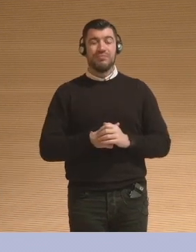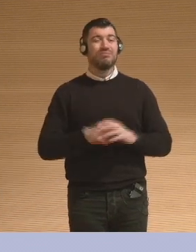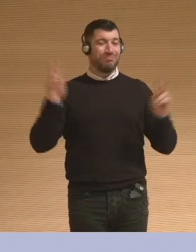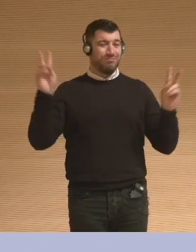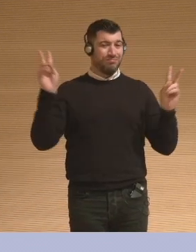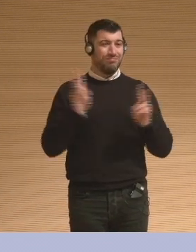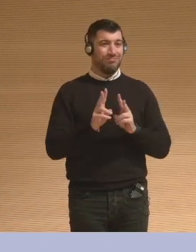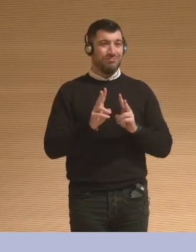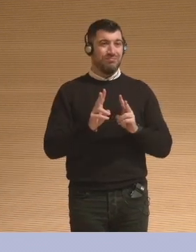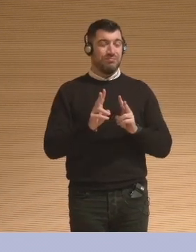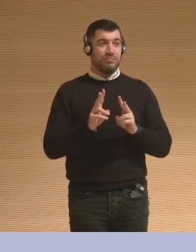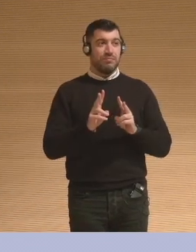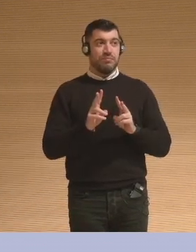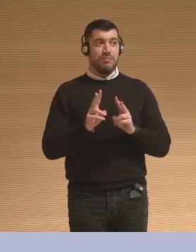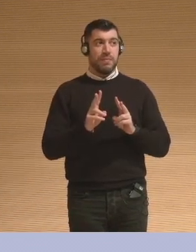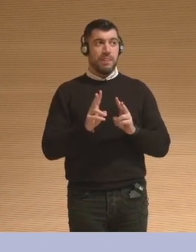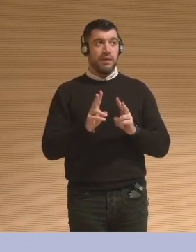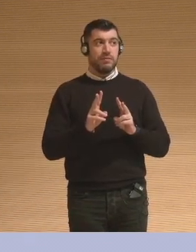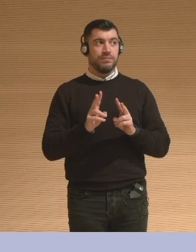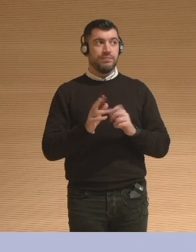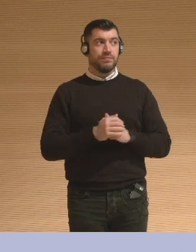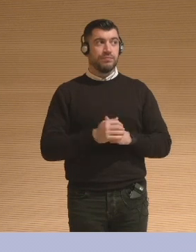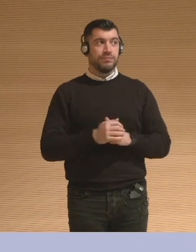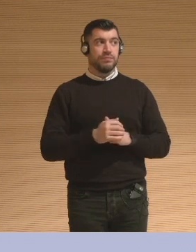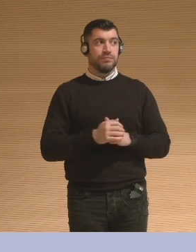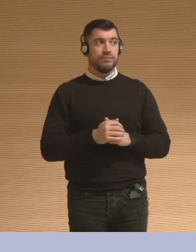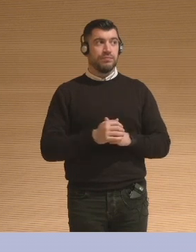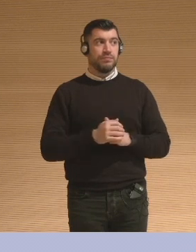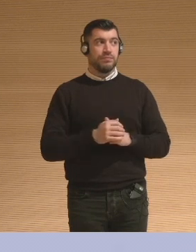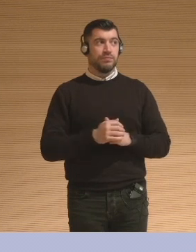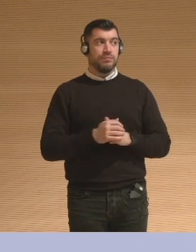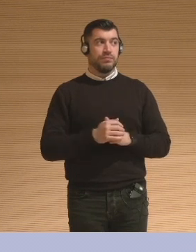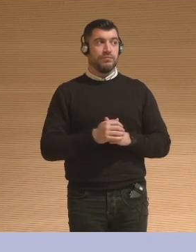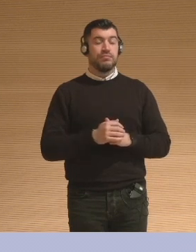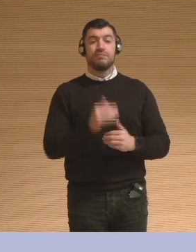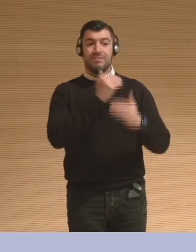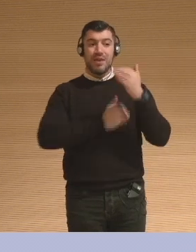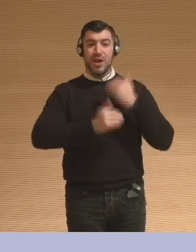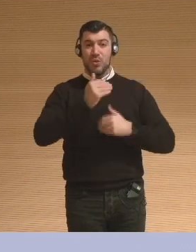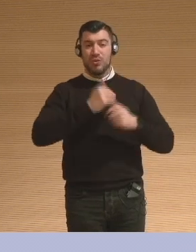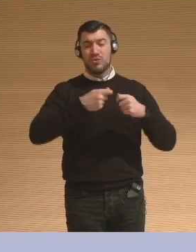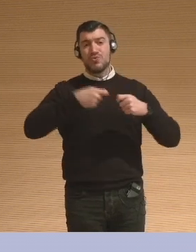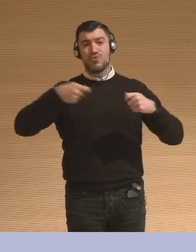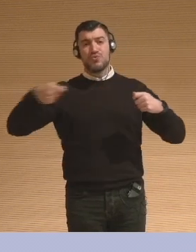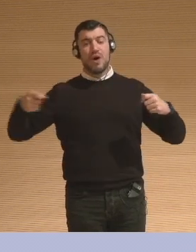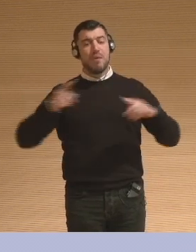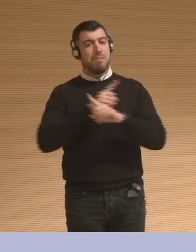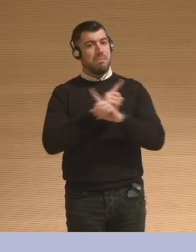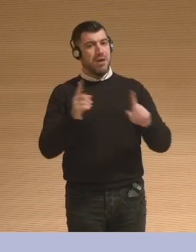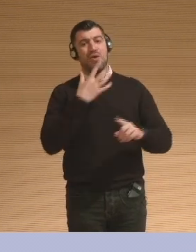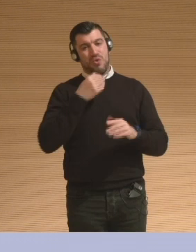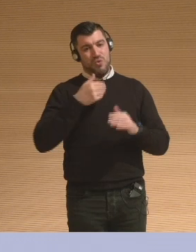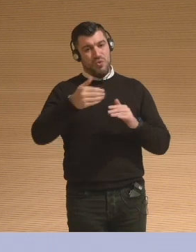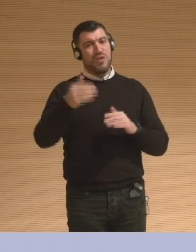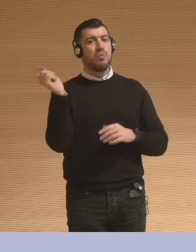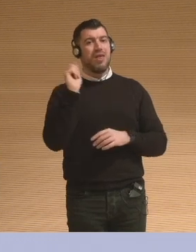around 10 to 3, hopefully. So do keep time in mind as well. Please. Hello. My